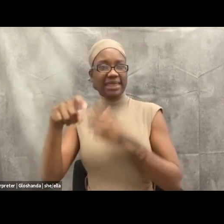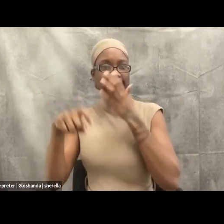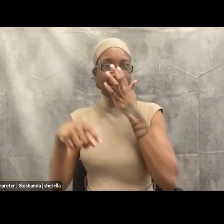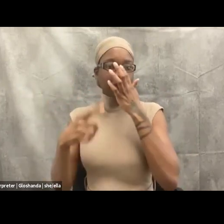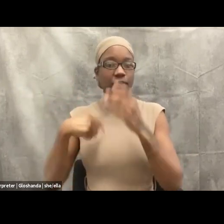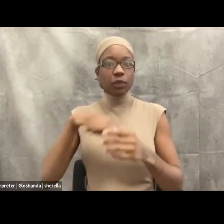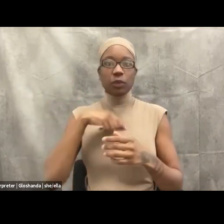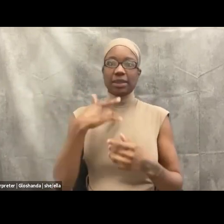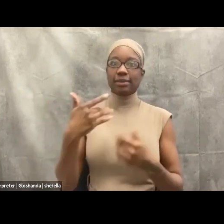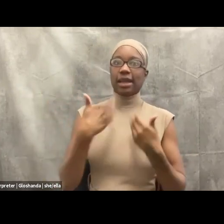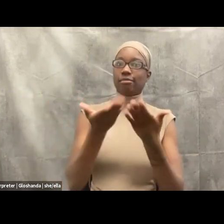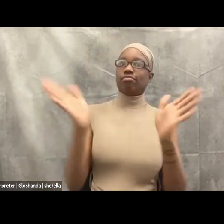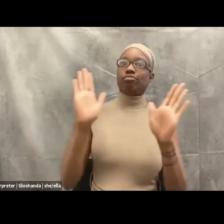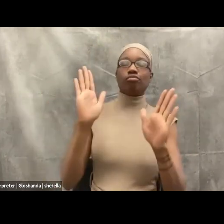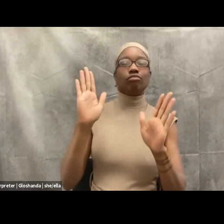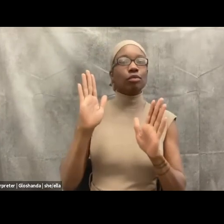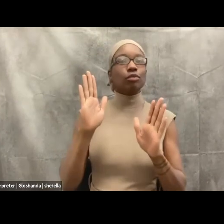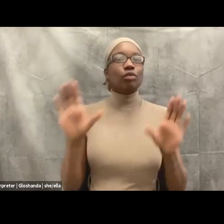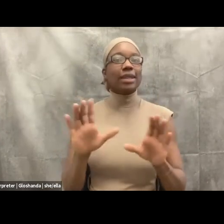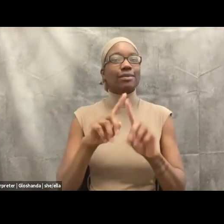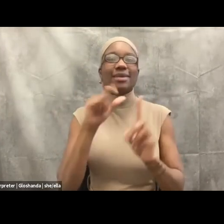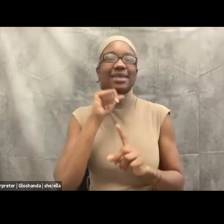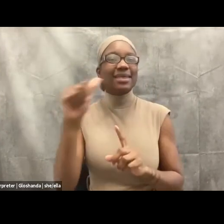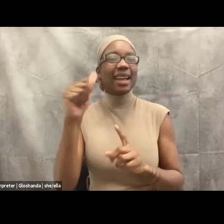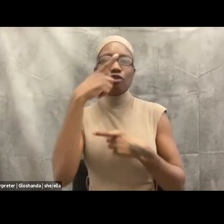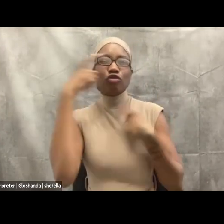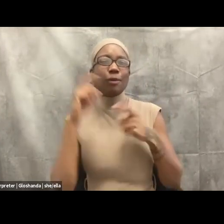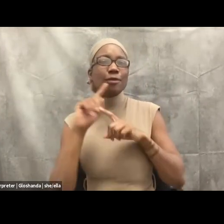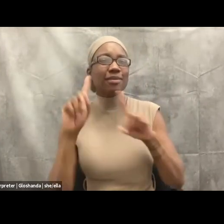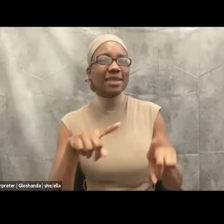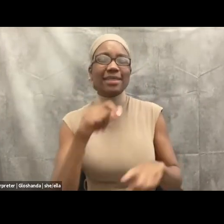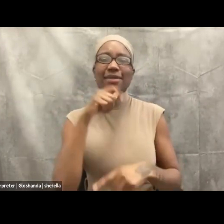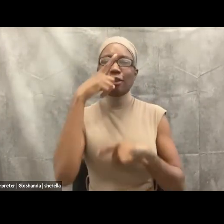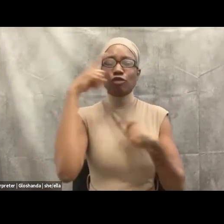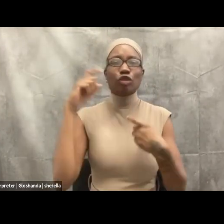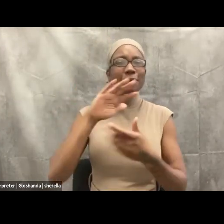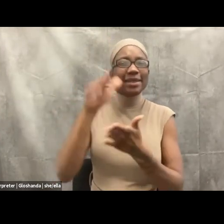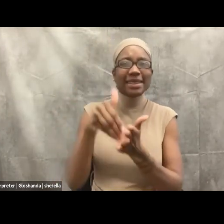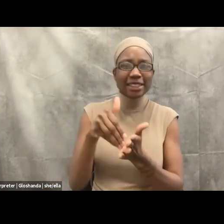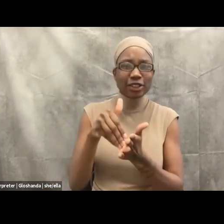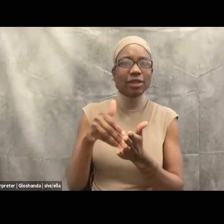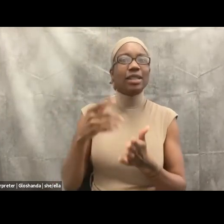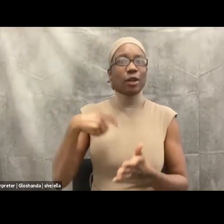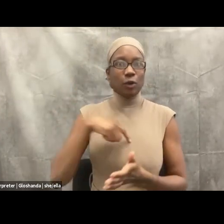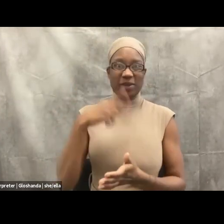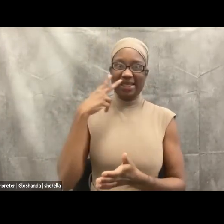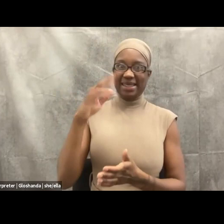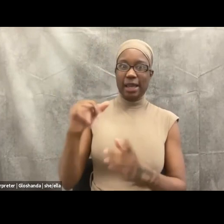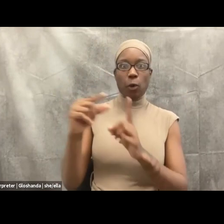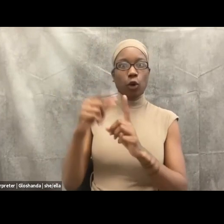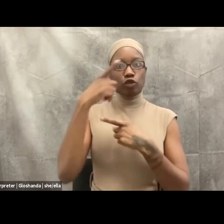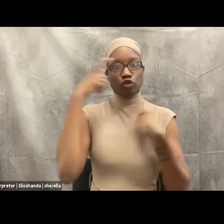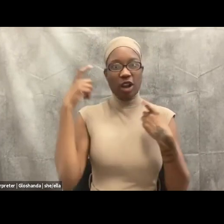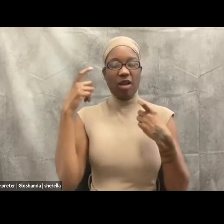re-traumatize individuals because they fail to center humanity over antiquated evidence-based models that